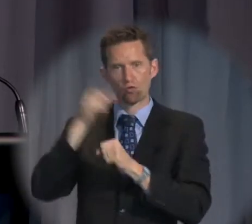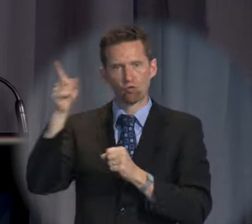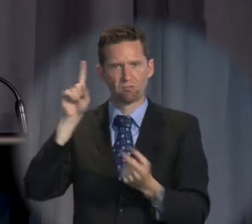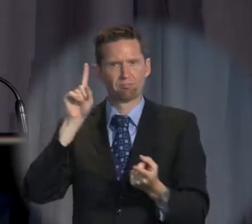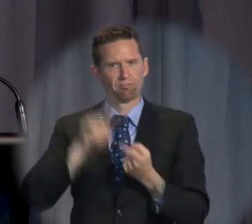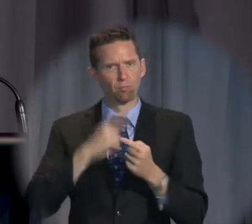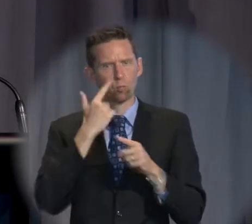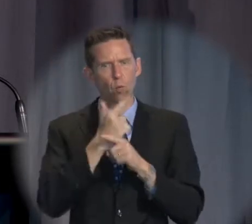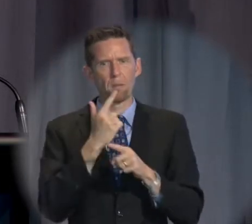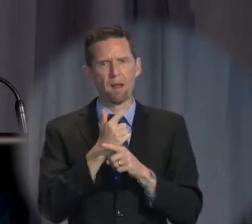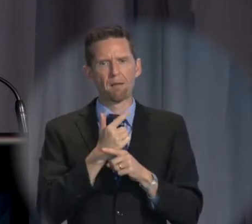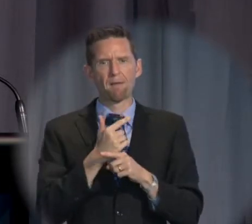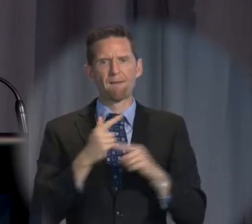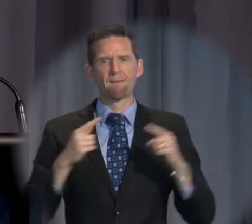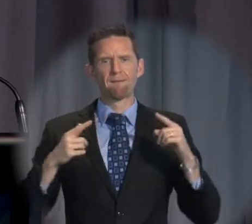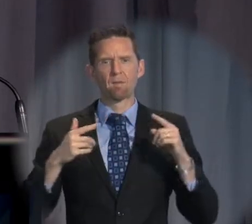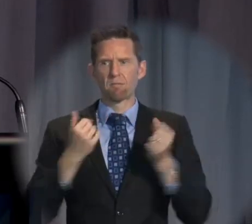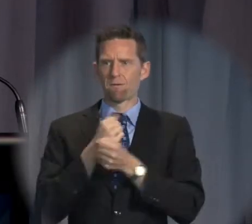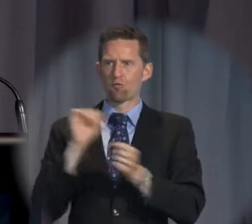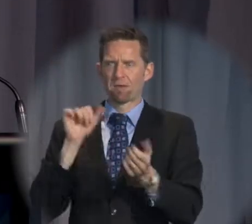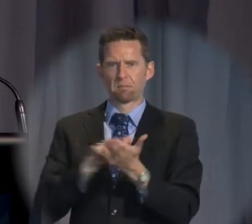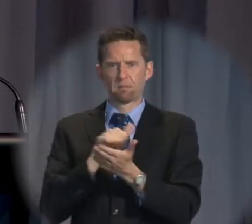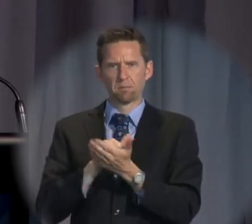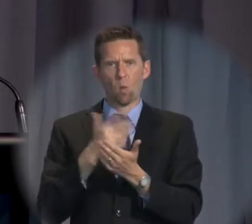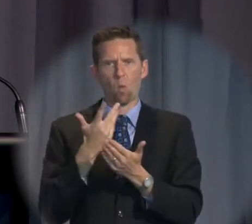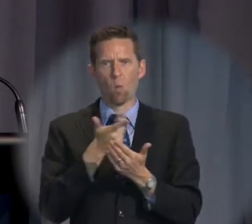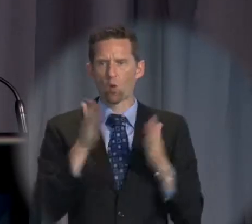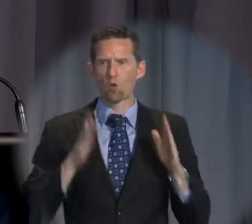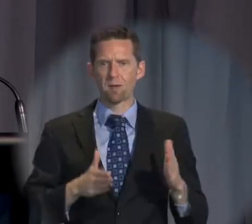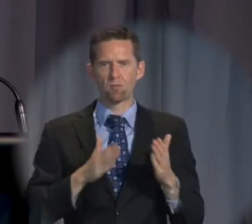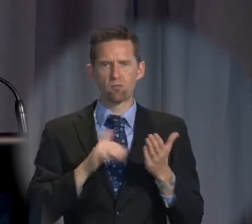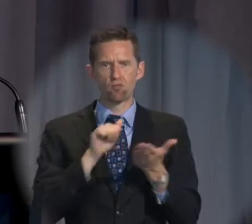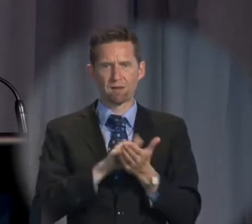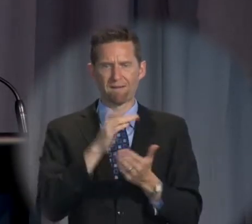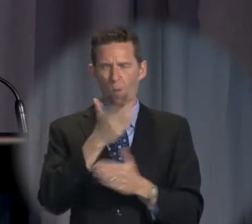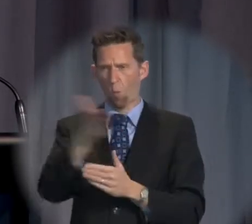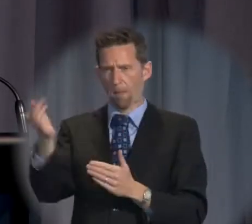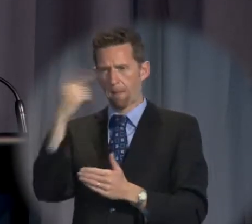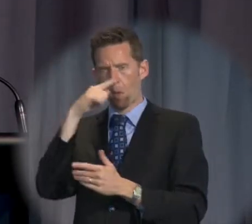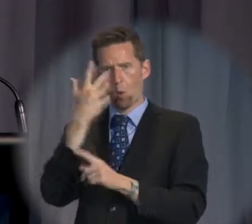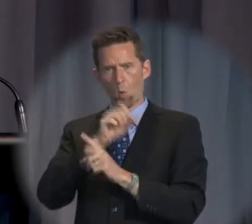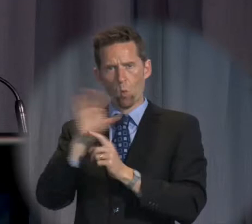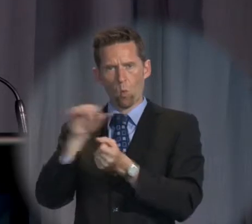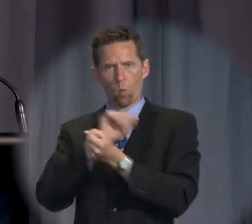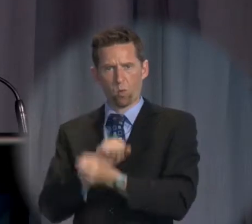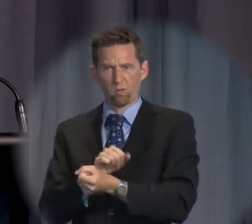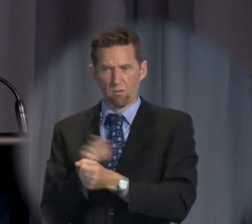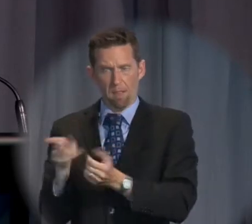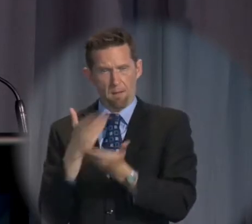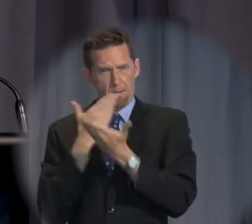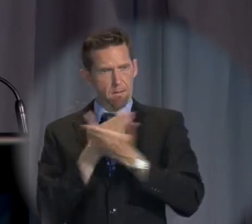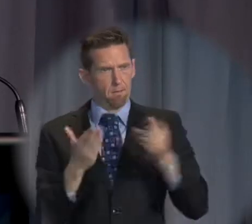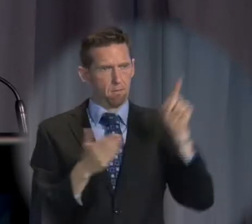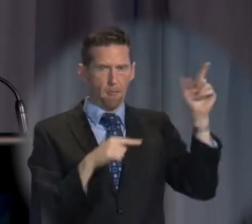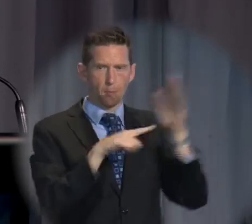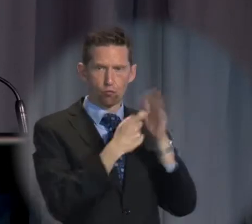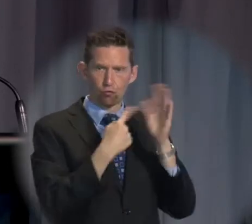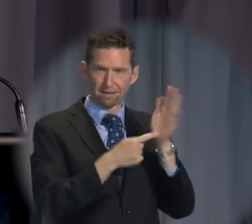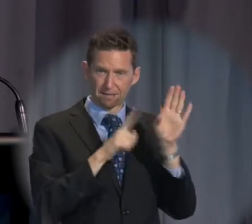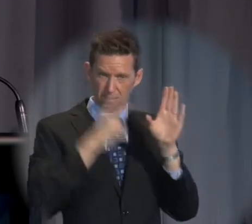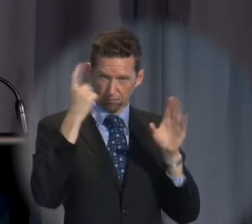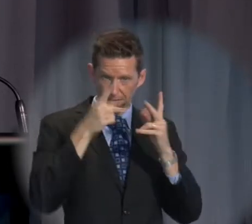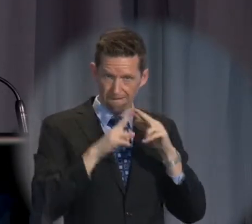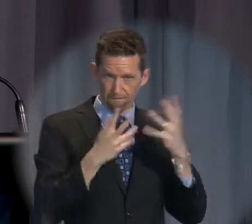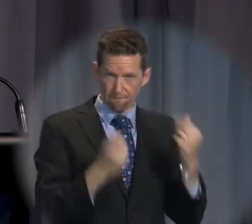fundamental freedoms for all and on human rights for all those we detain, as required by our treaties. Then